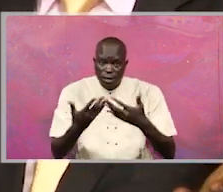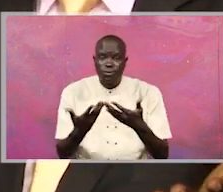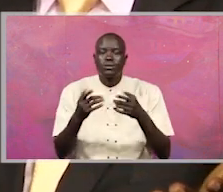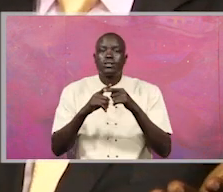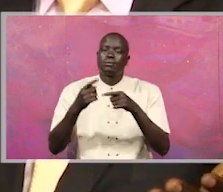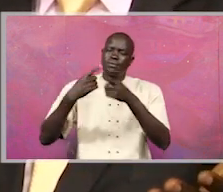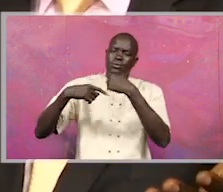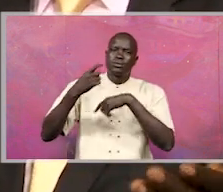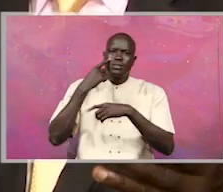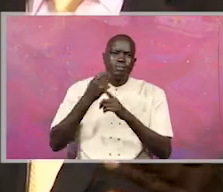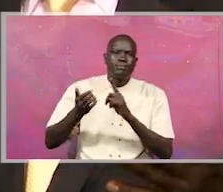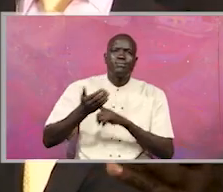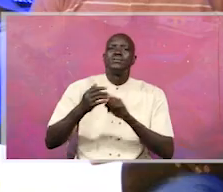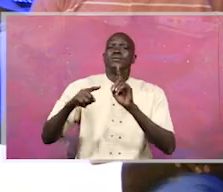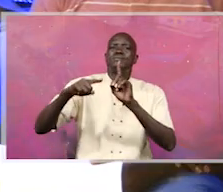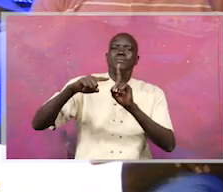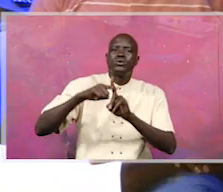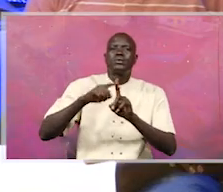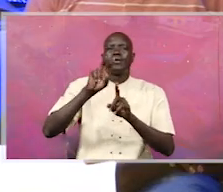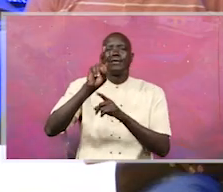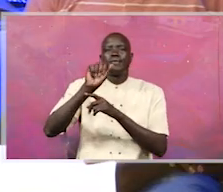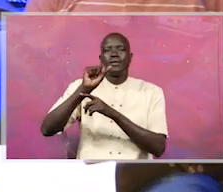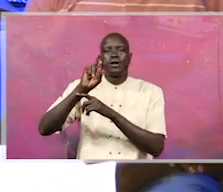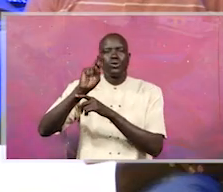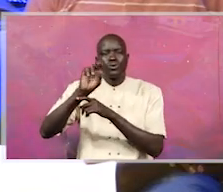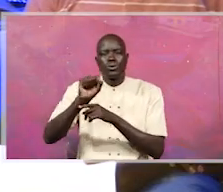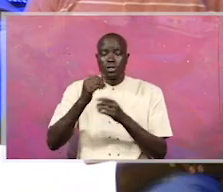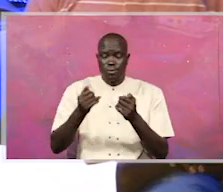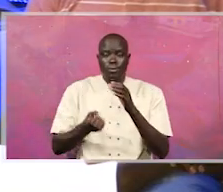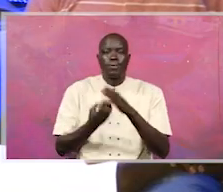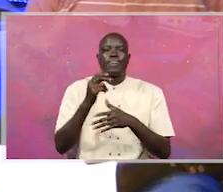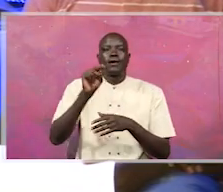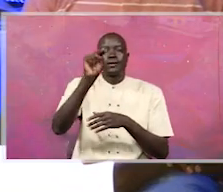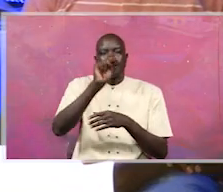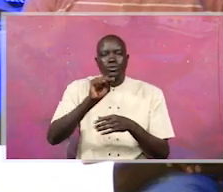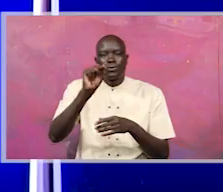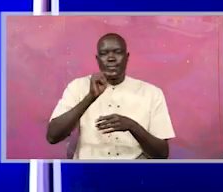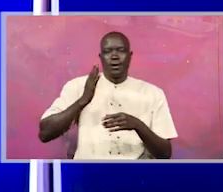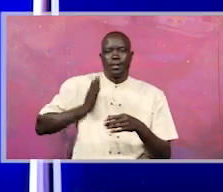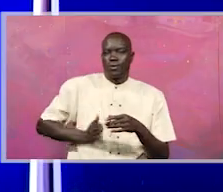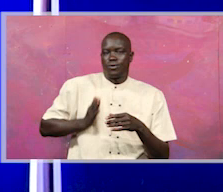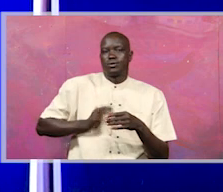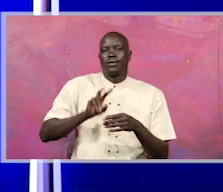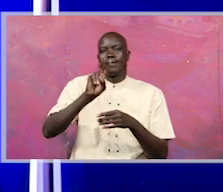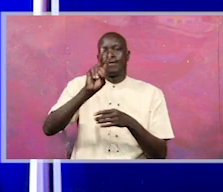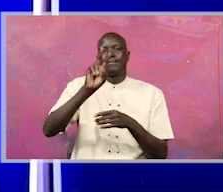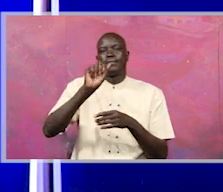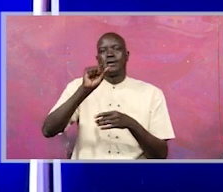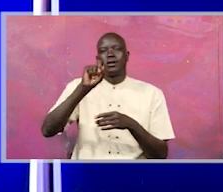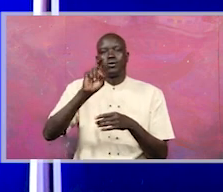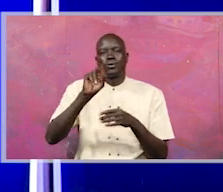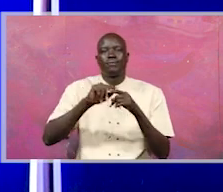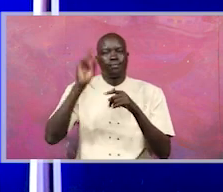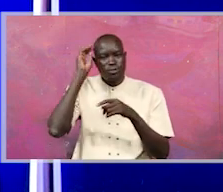we have lost. I have come up with national ethical values policy, which stipulates